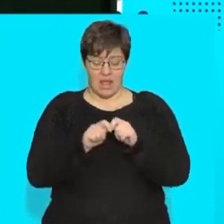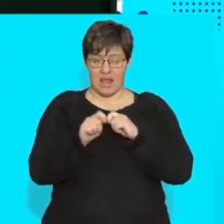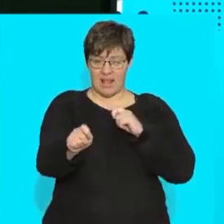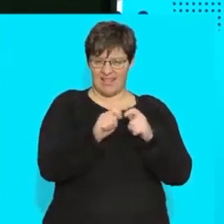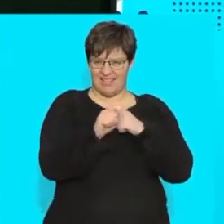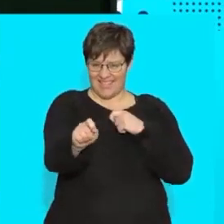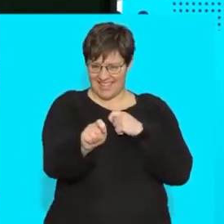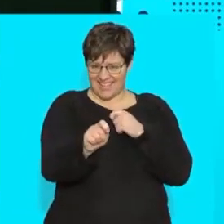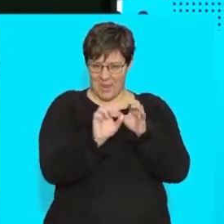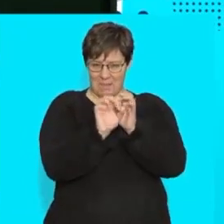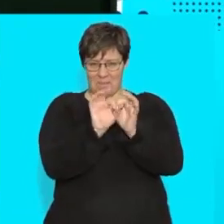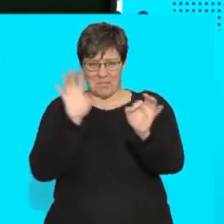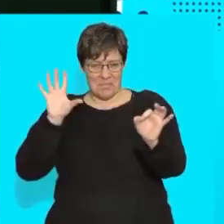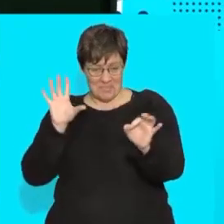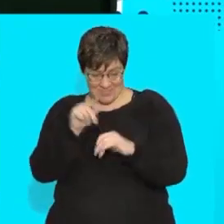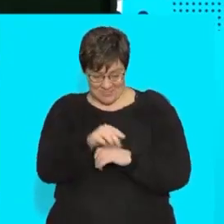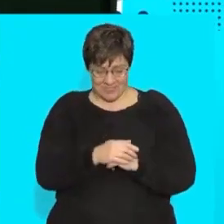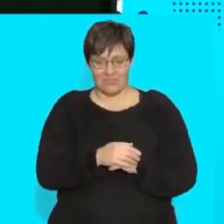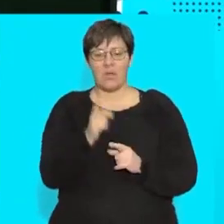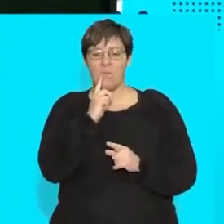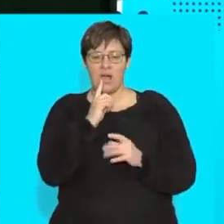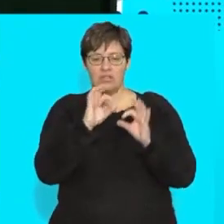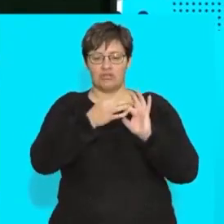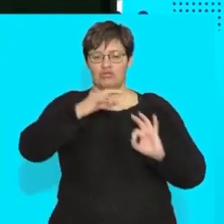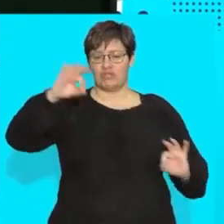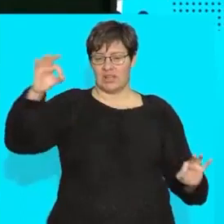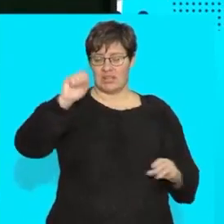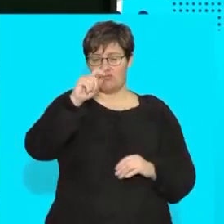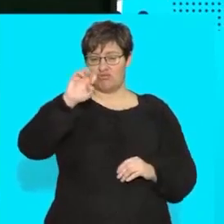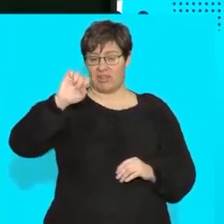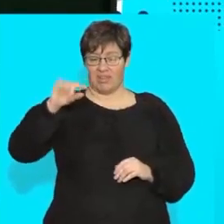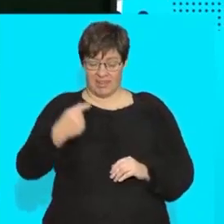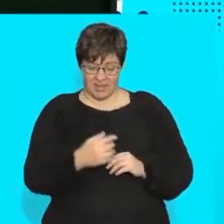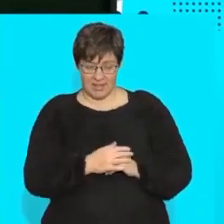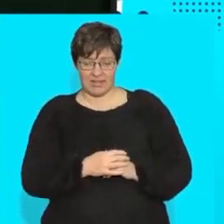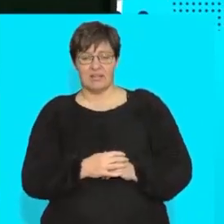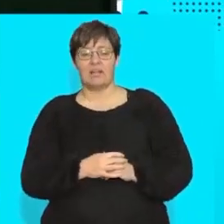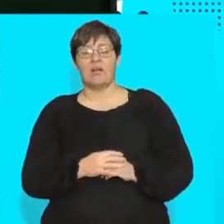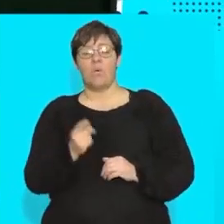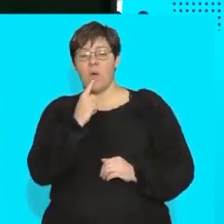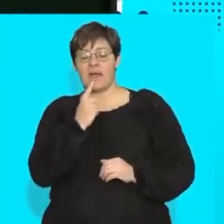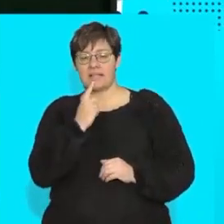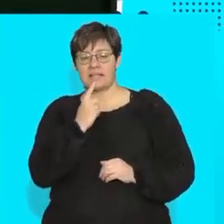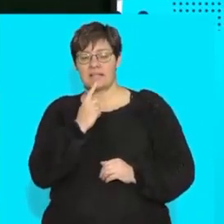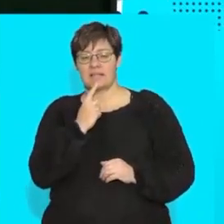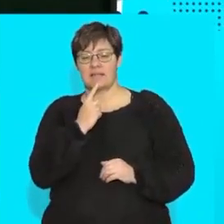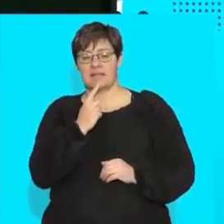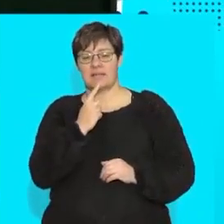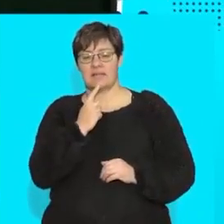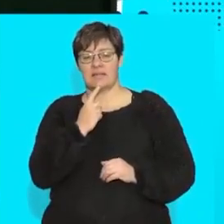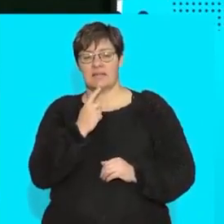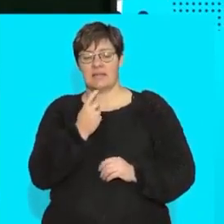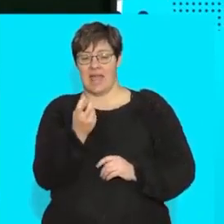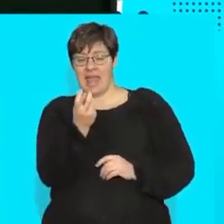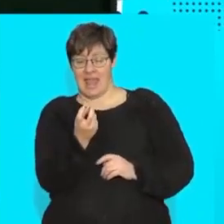with you i want you to have a piece of string with you and i want you to take an egg and i want you to take